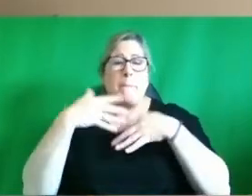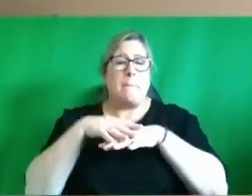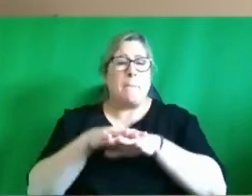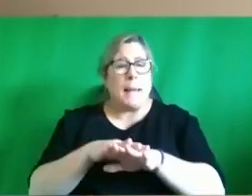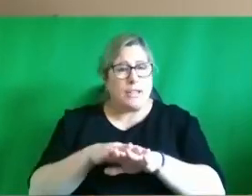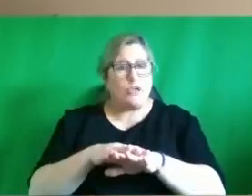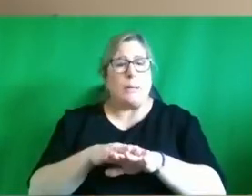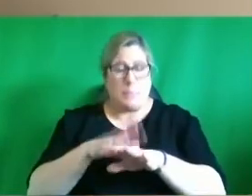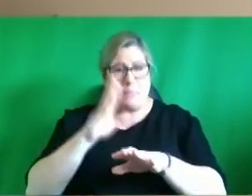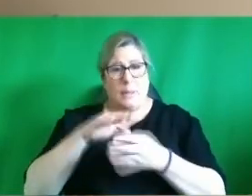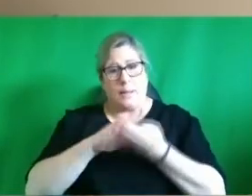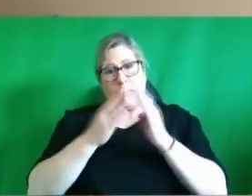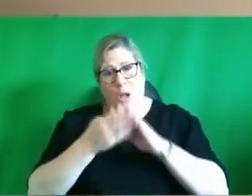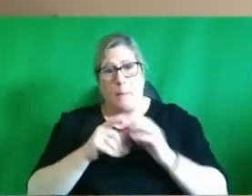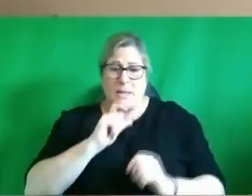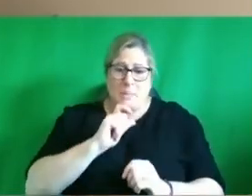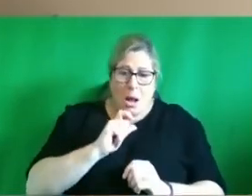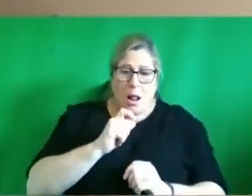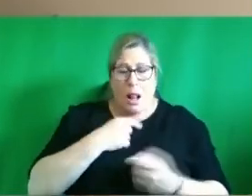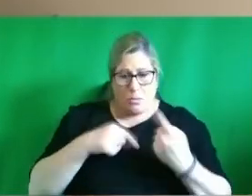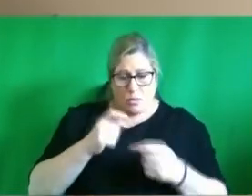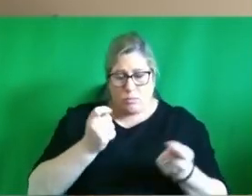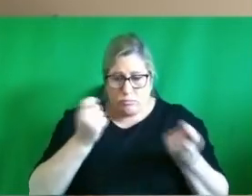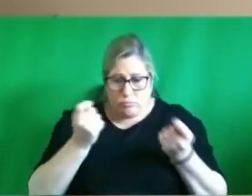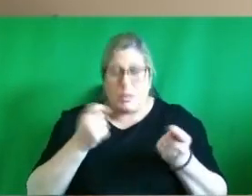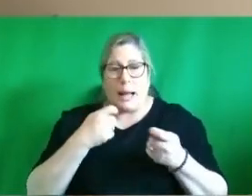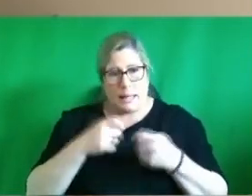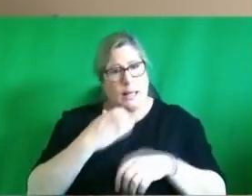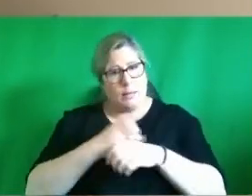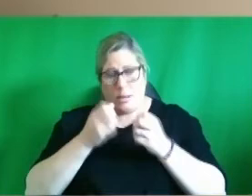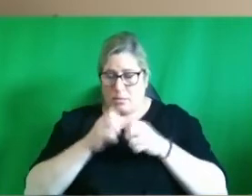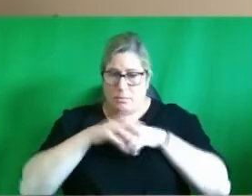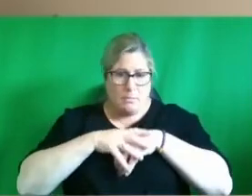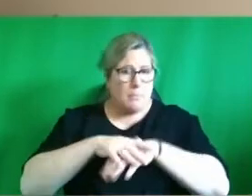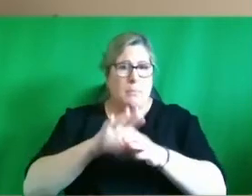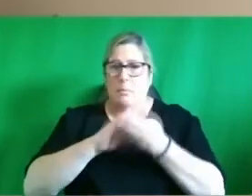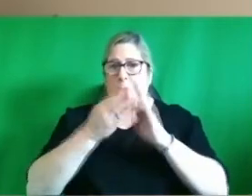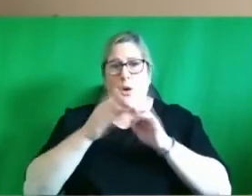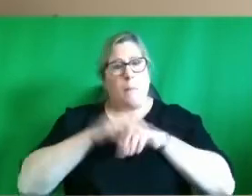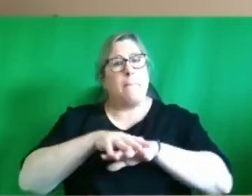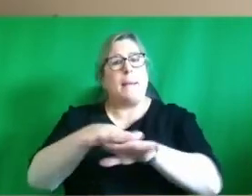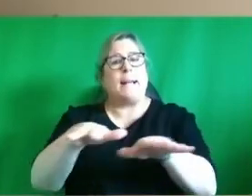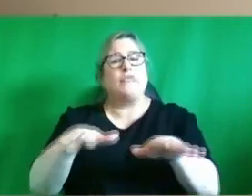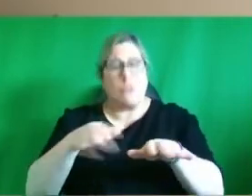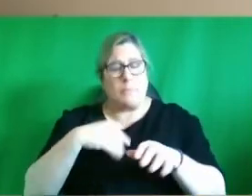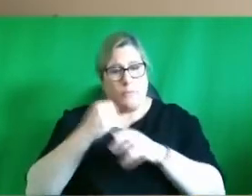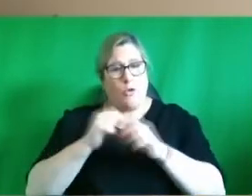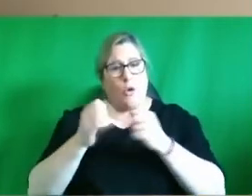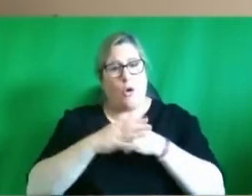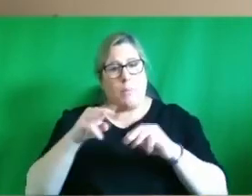able to be turned into projects that continue and continue to provide support for people in the border area